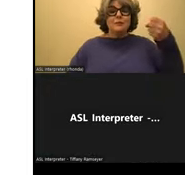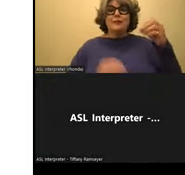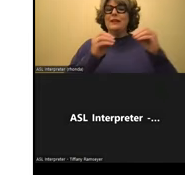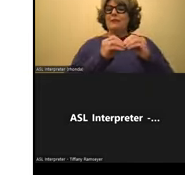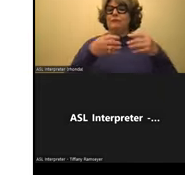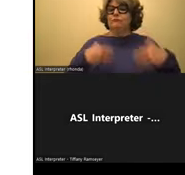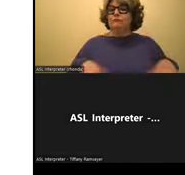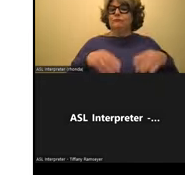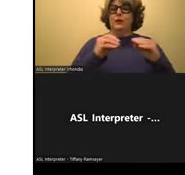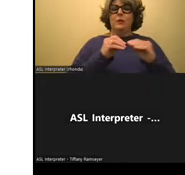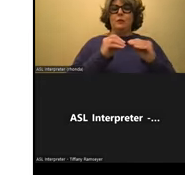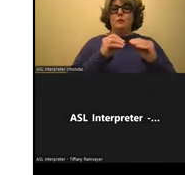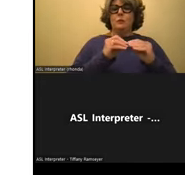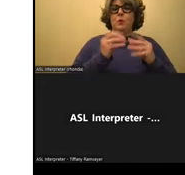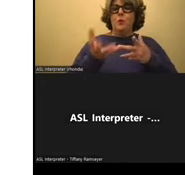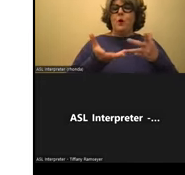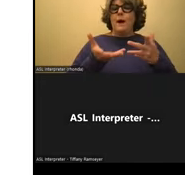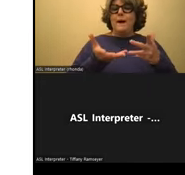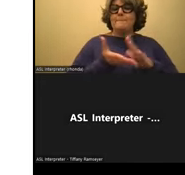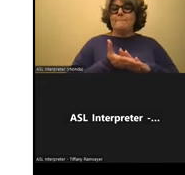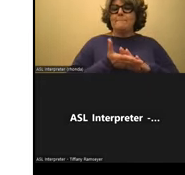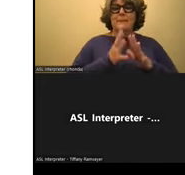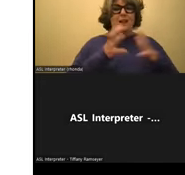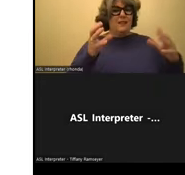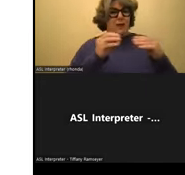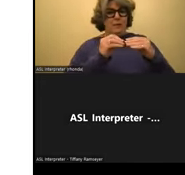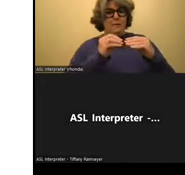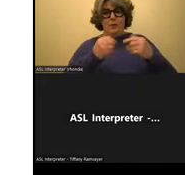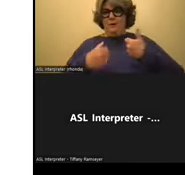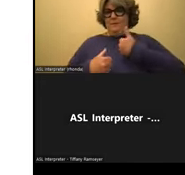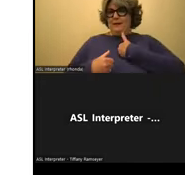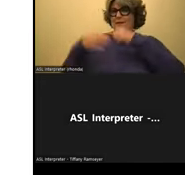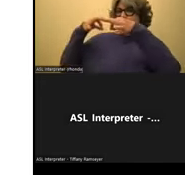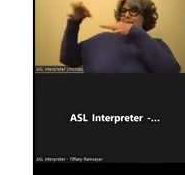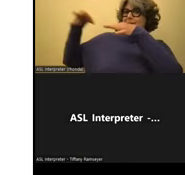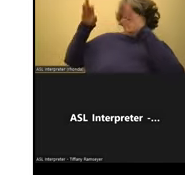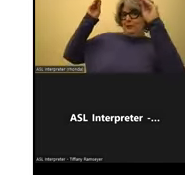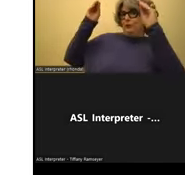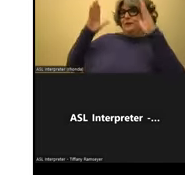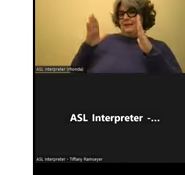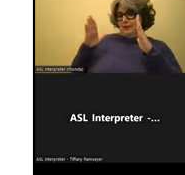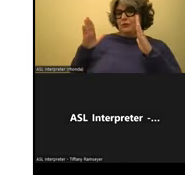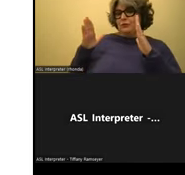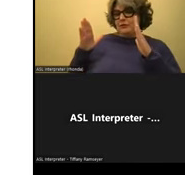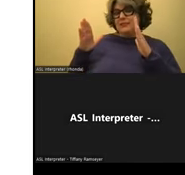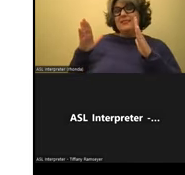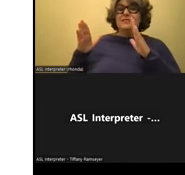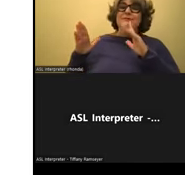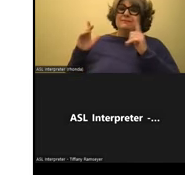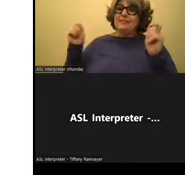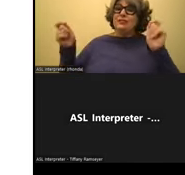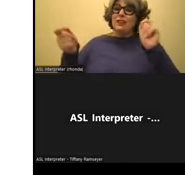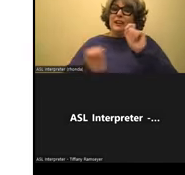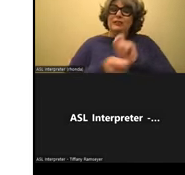so. was even it was a lot more of me explaining to them. So it does change. But